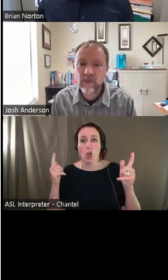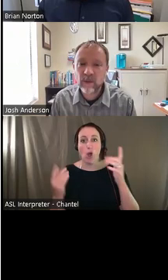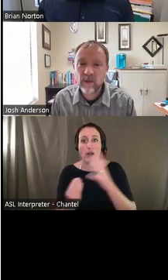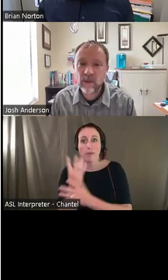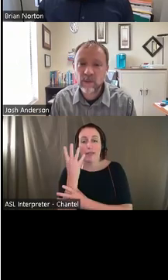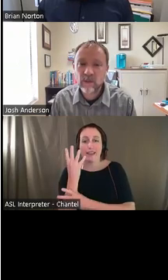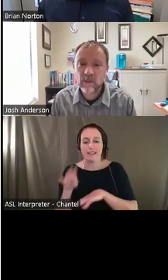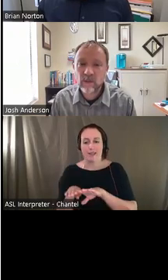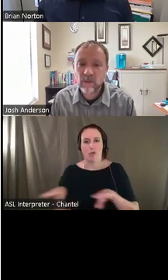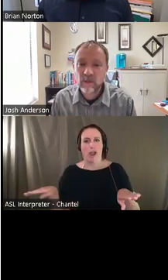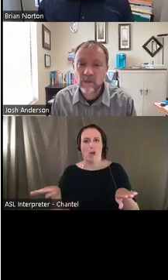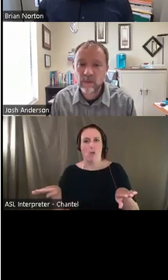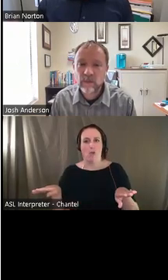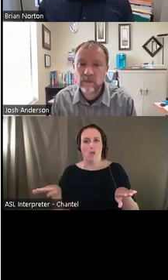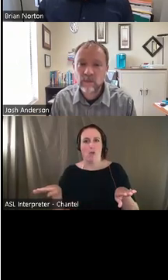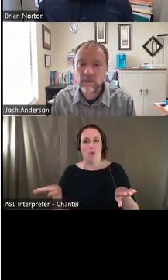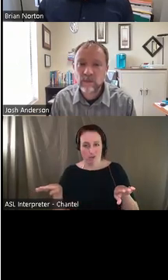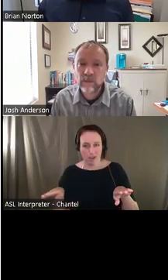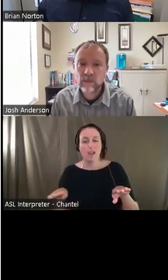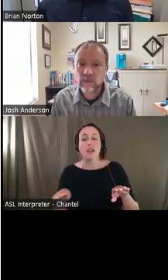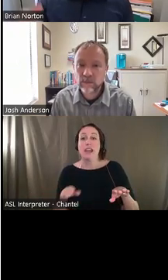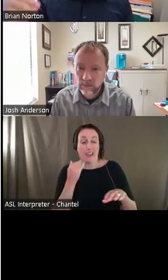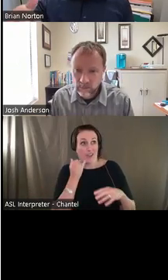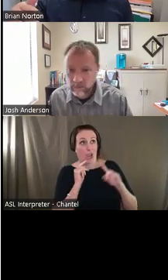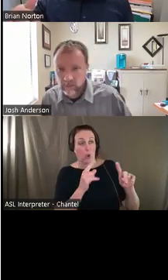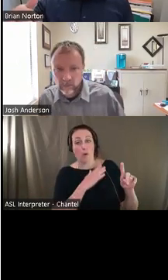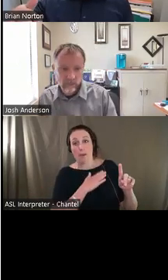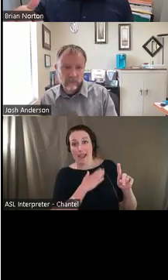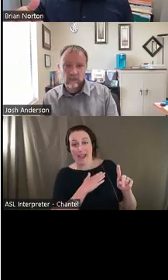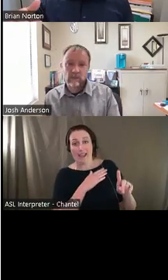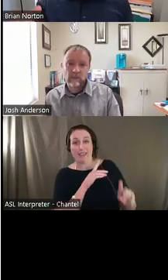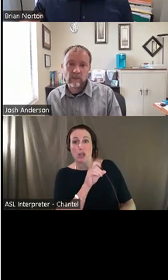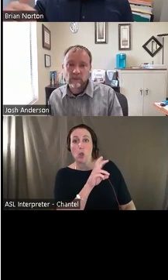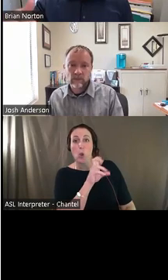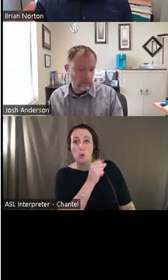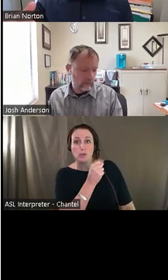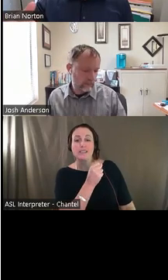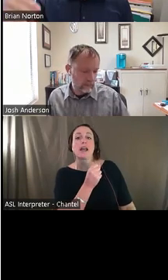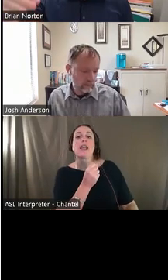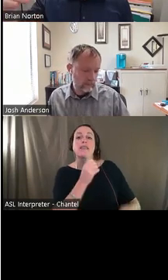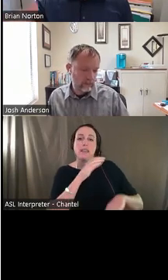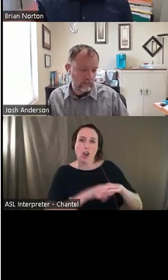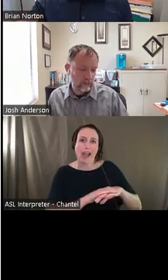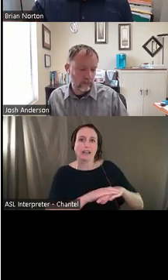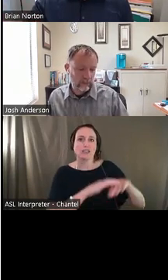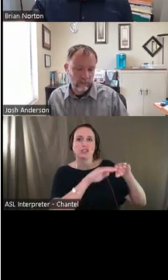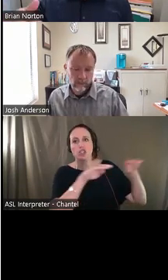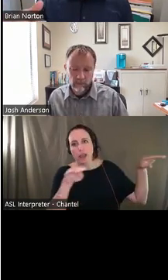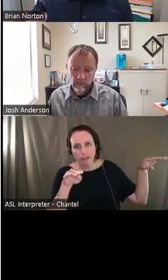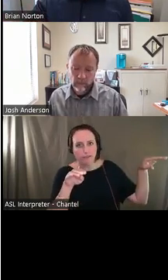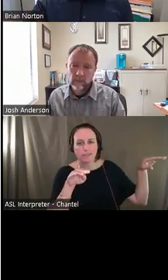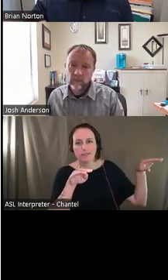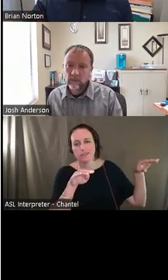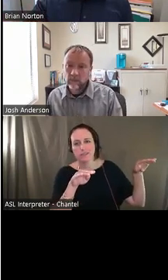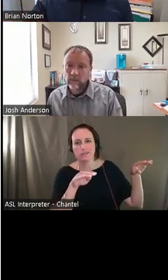um, at a lot of hardware stores, if I go to my Lowe's, they're up and off the ground. And so they've got cinder blocks underneath pallets. Um,